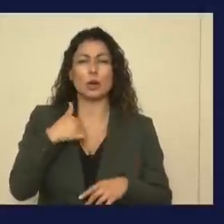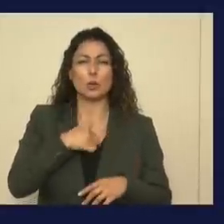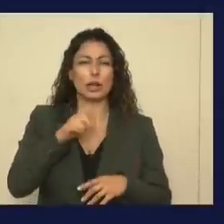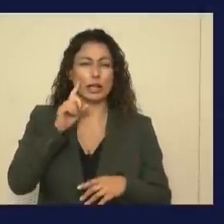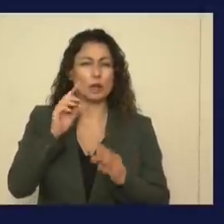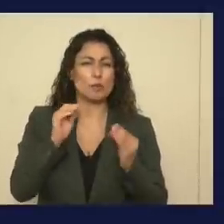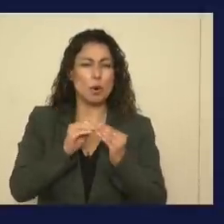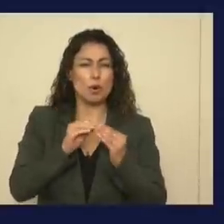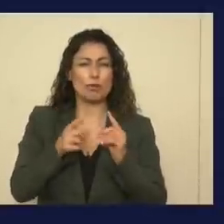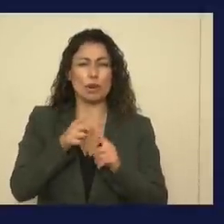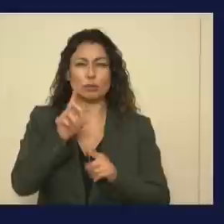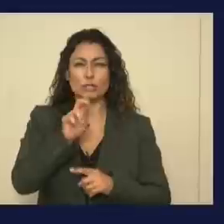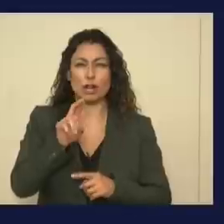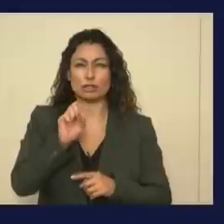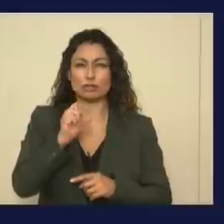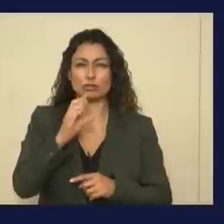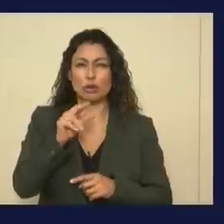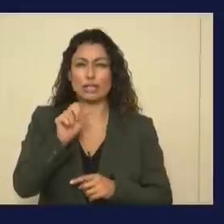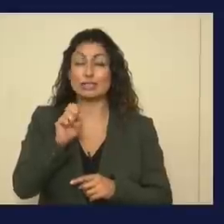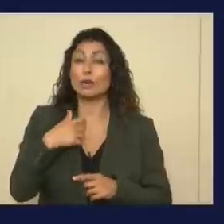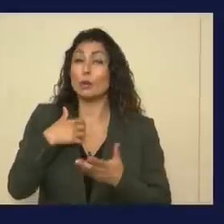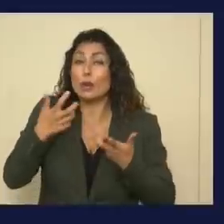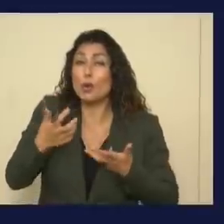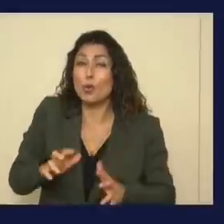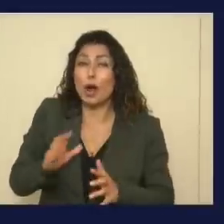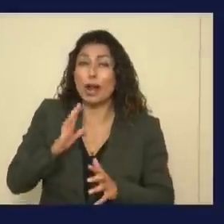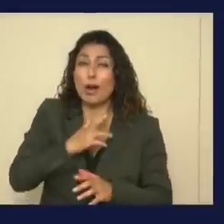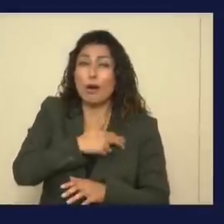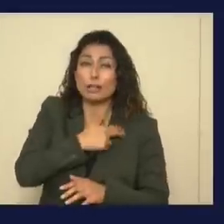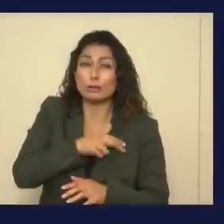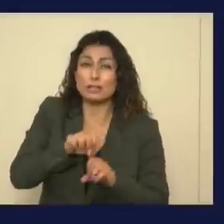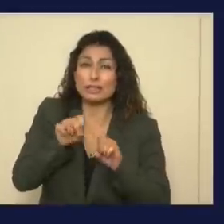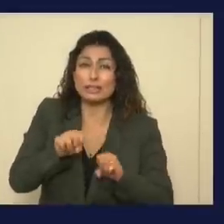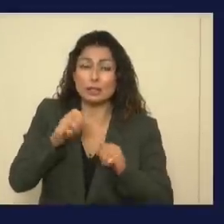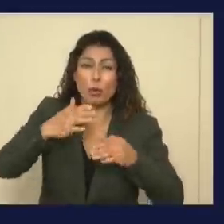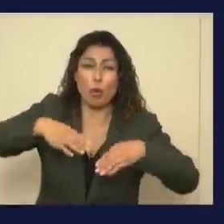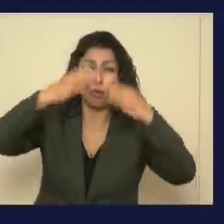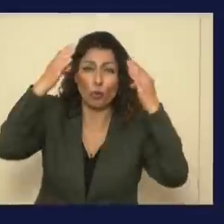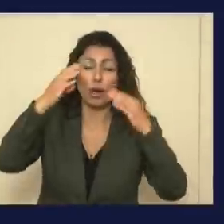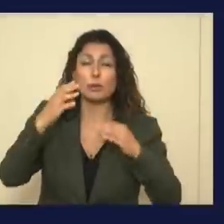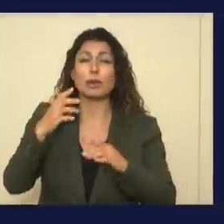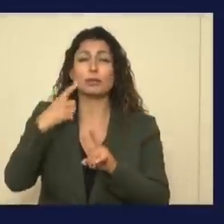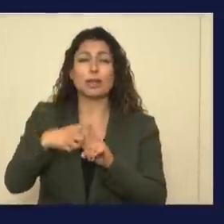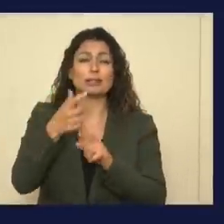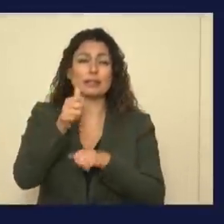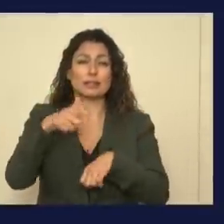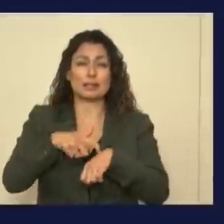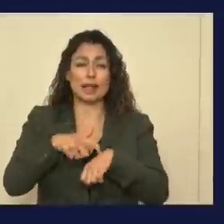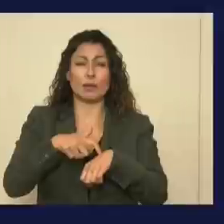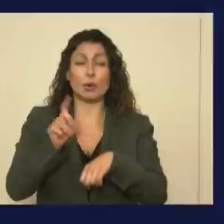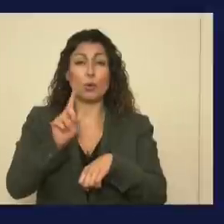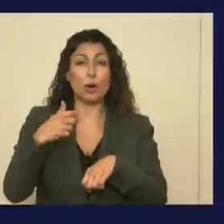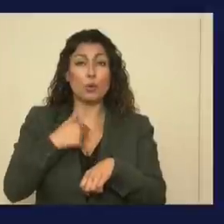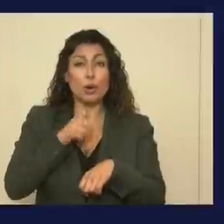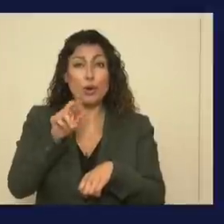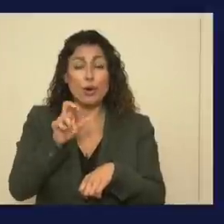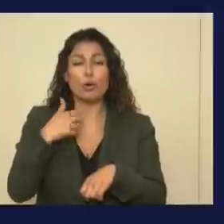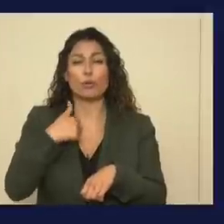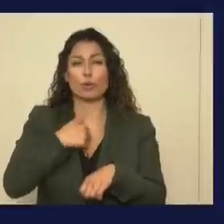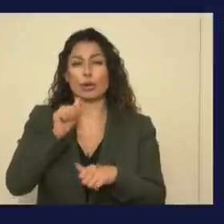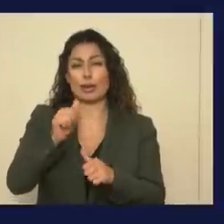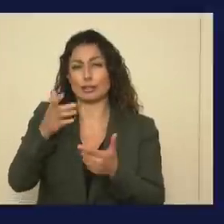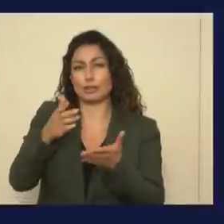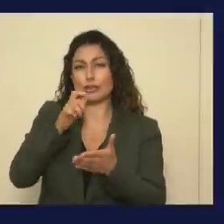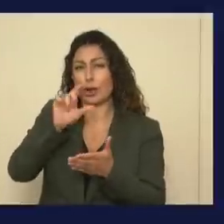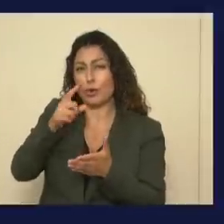Scraise. Make sure that we don't overwhelm our hospital system, and we know at any given time where we are so that we can serve not